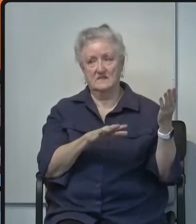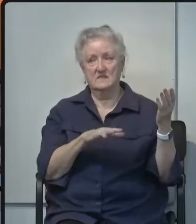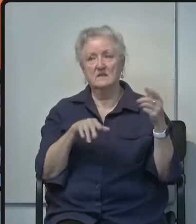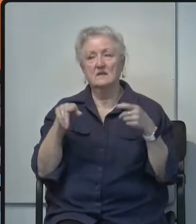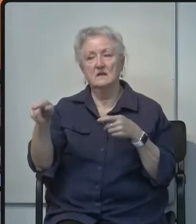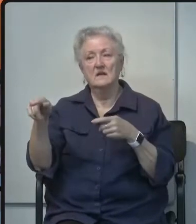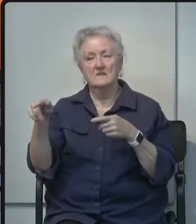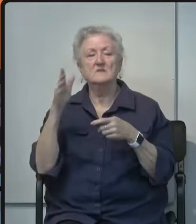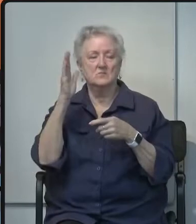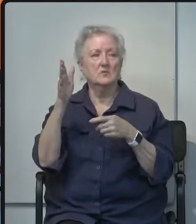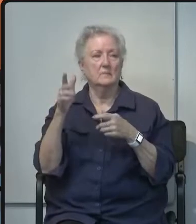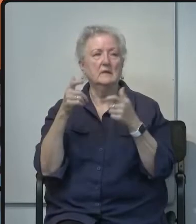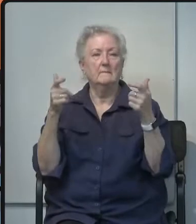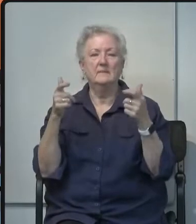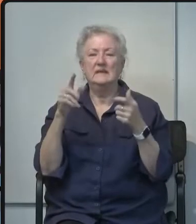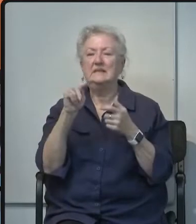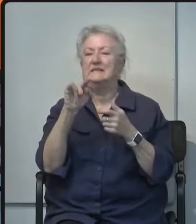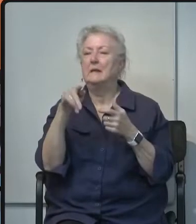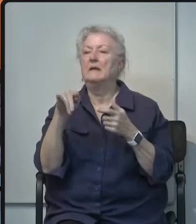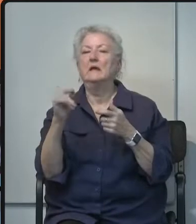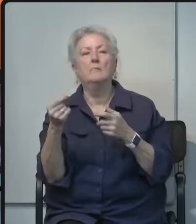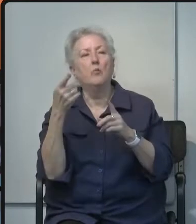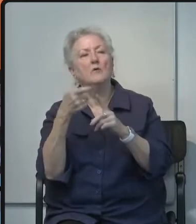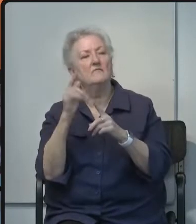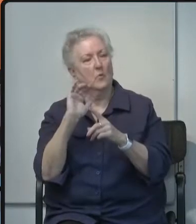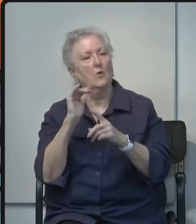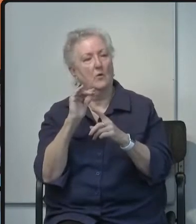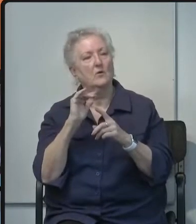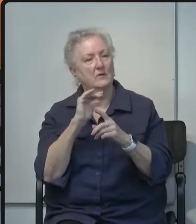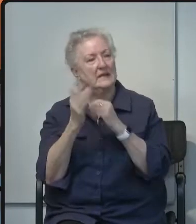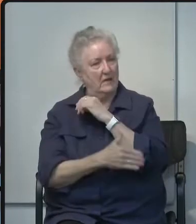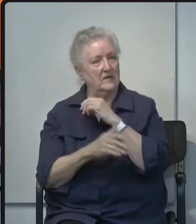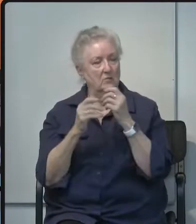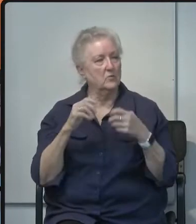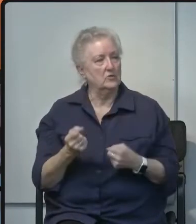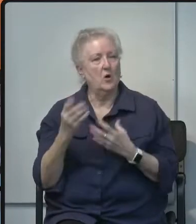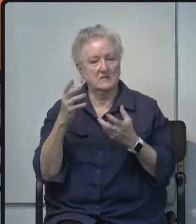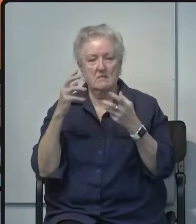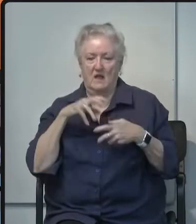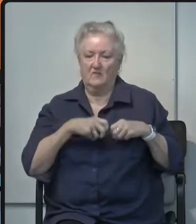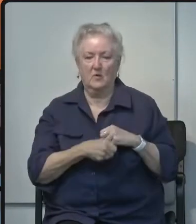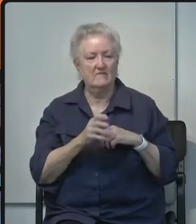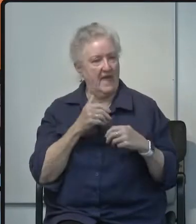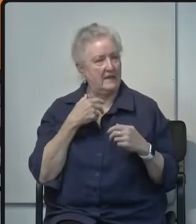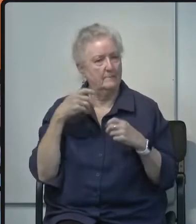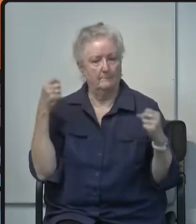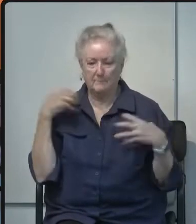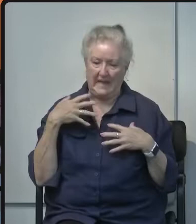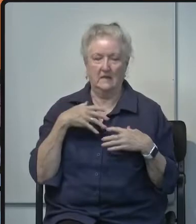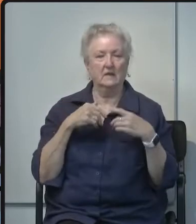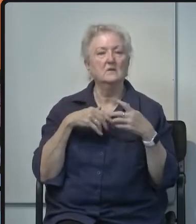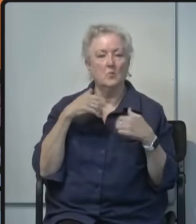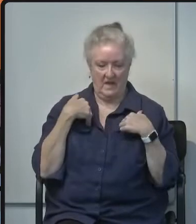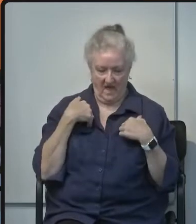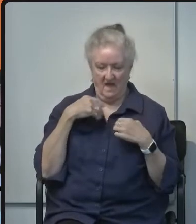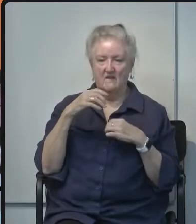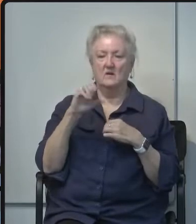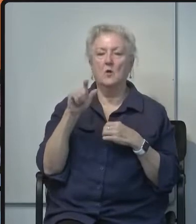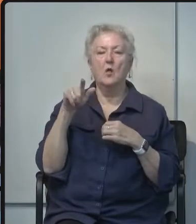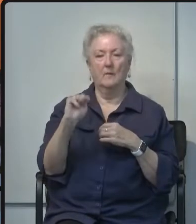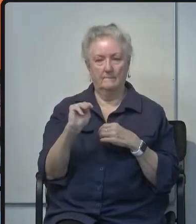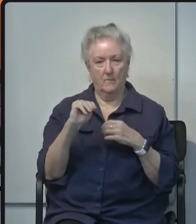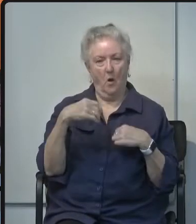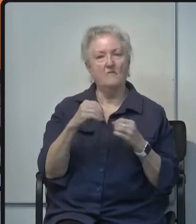tipping point for our county um it's going to cause a lot of grief and panic we do have a calm office in santa maria so folks